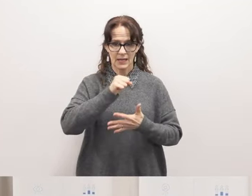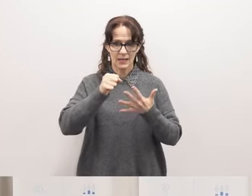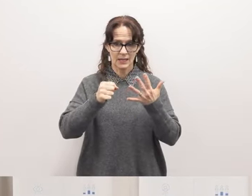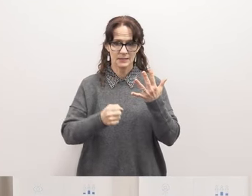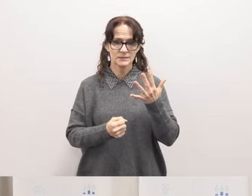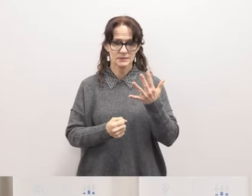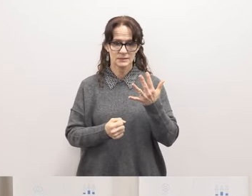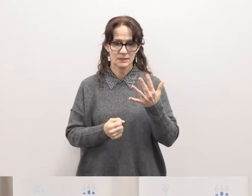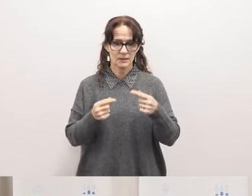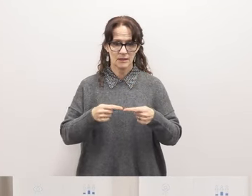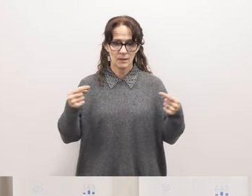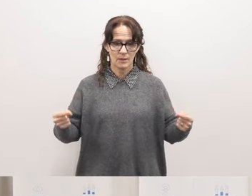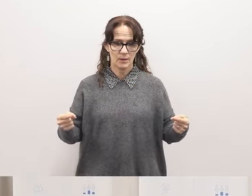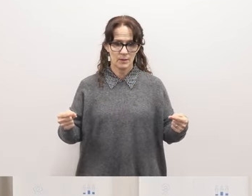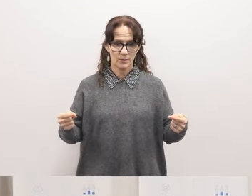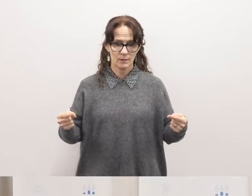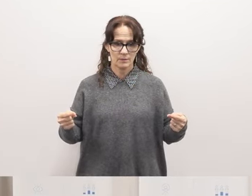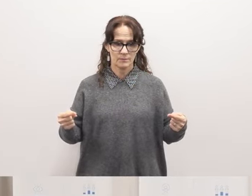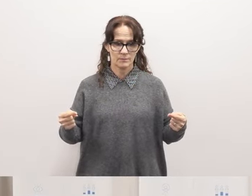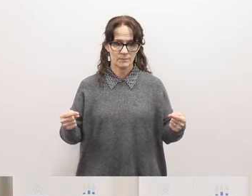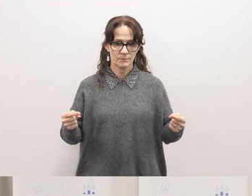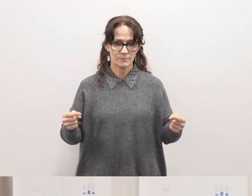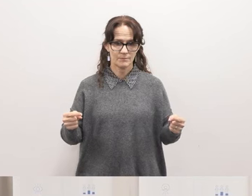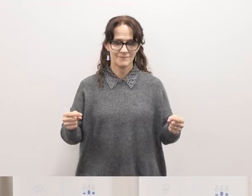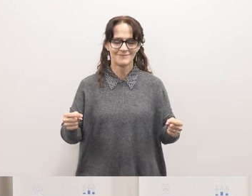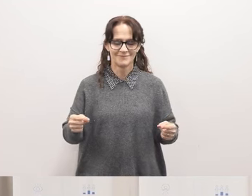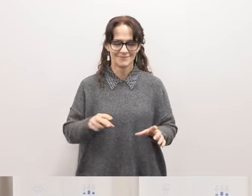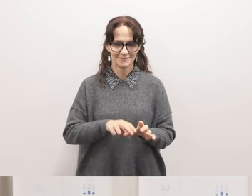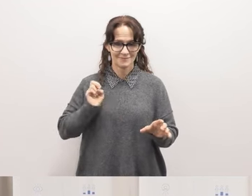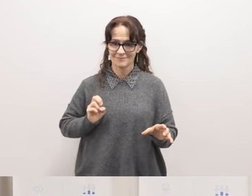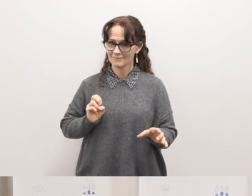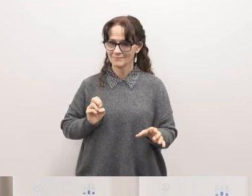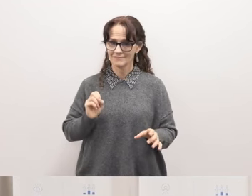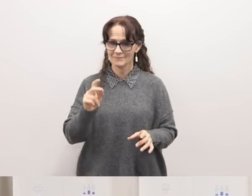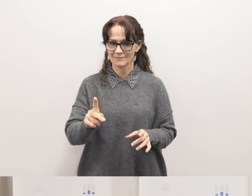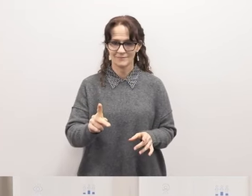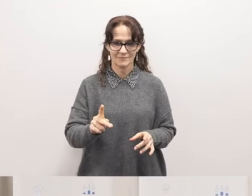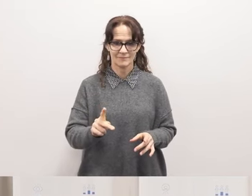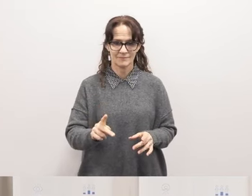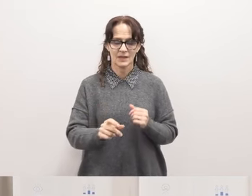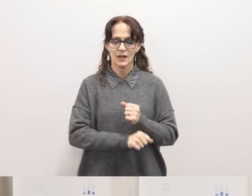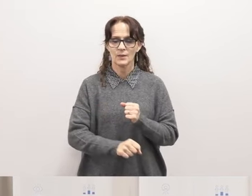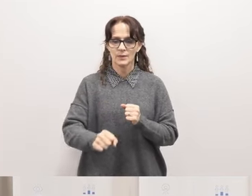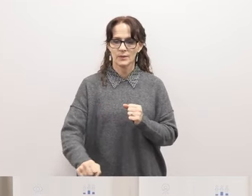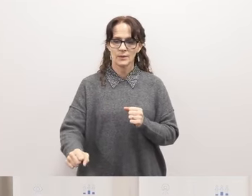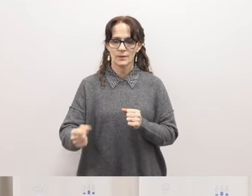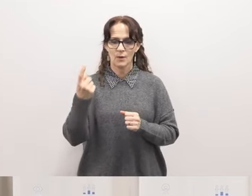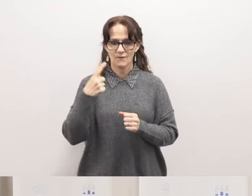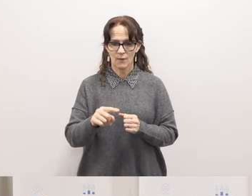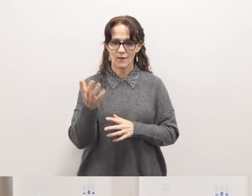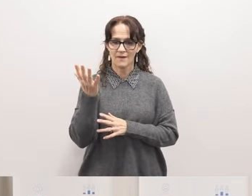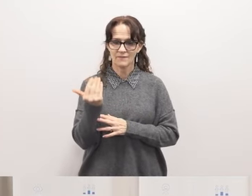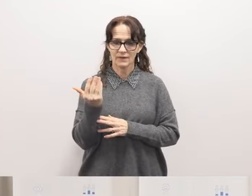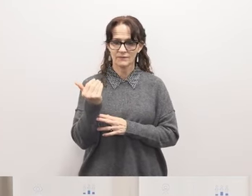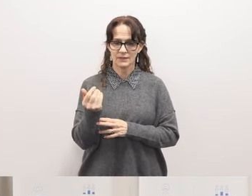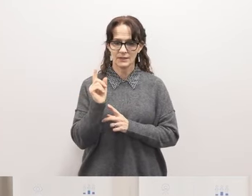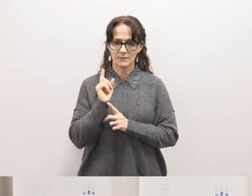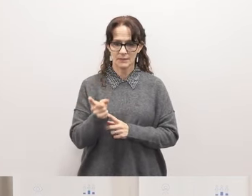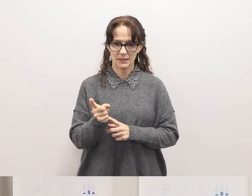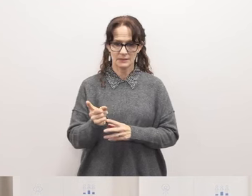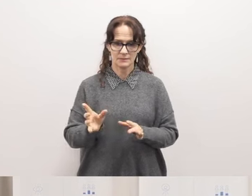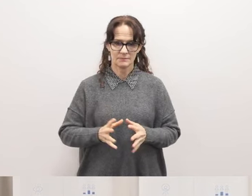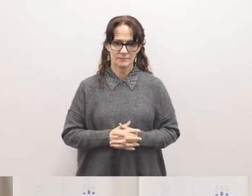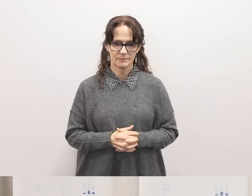Aye. Any opposed? Any abstentions? Okay. We will extend time for 15 minutes.